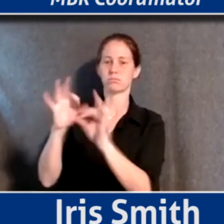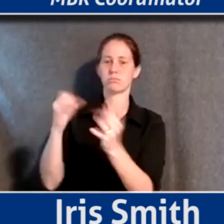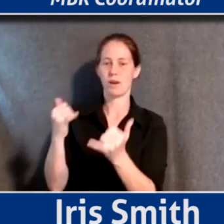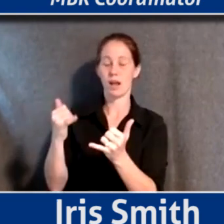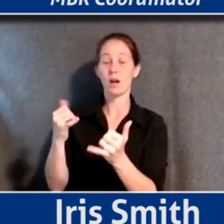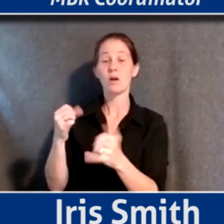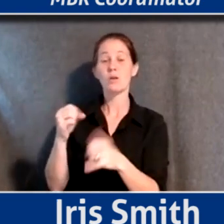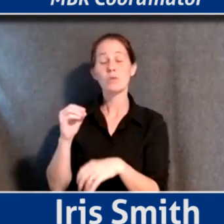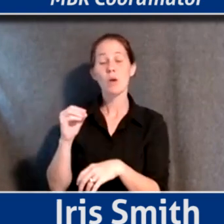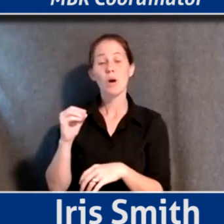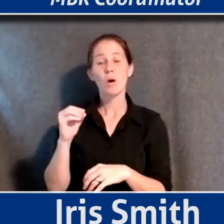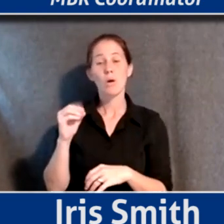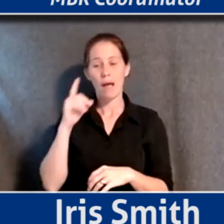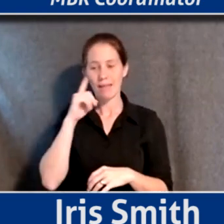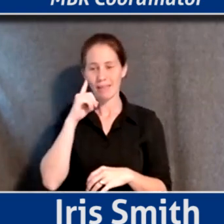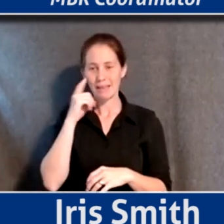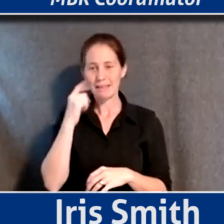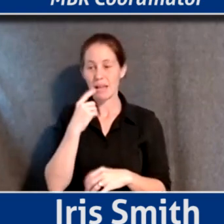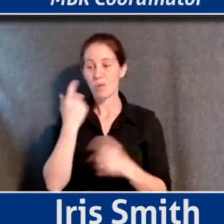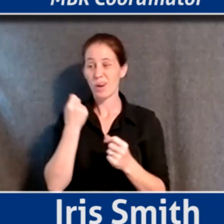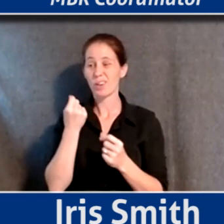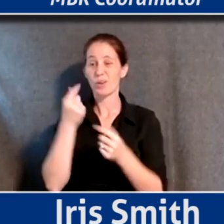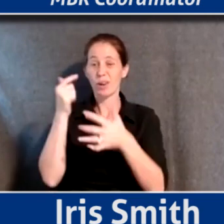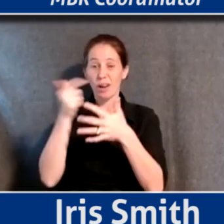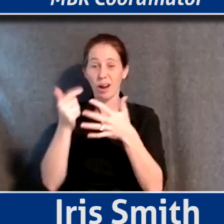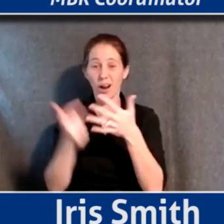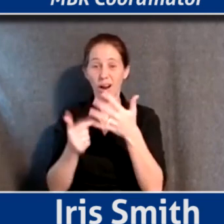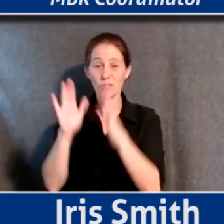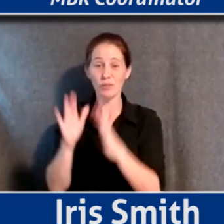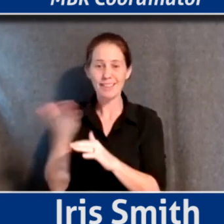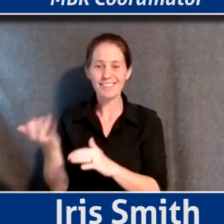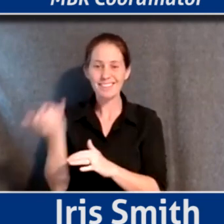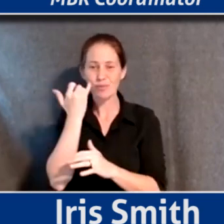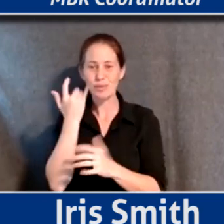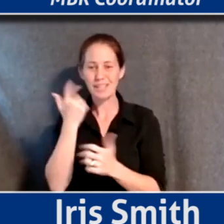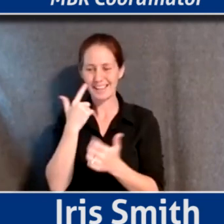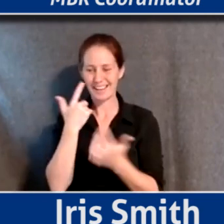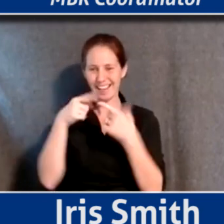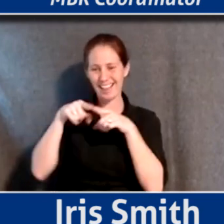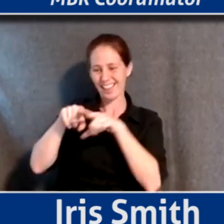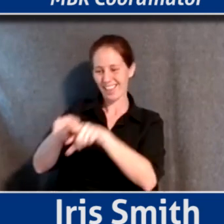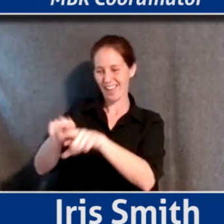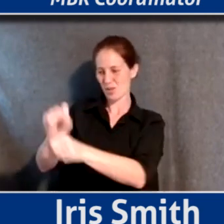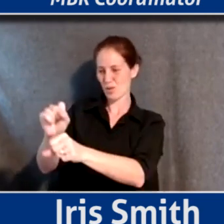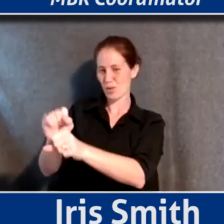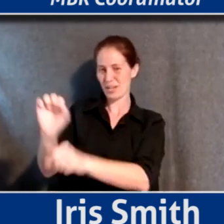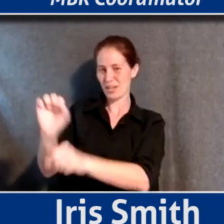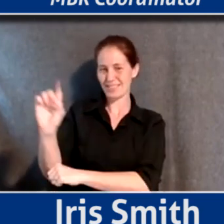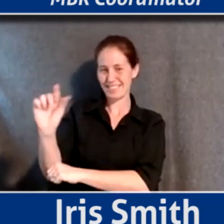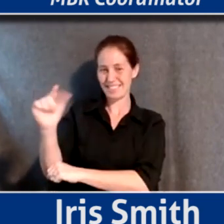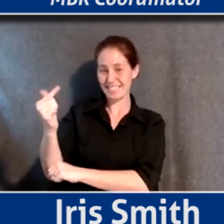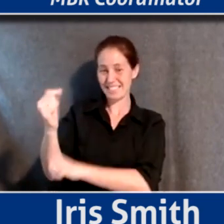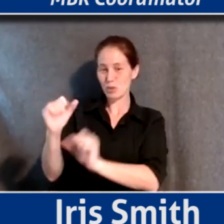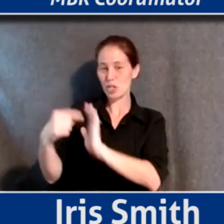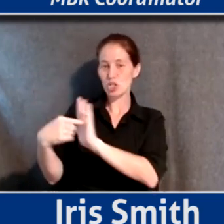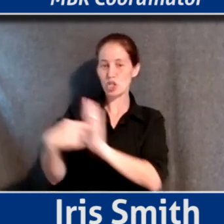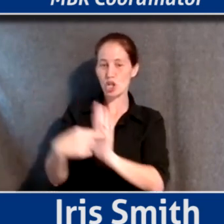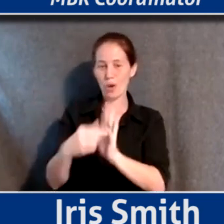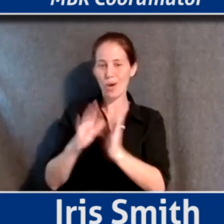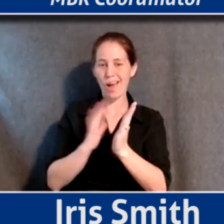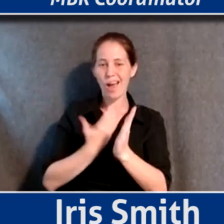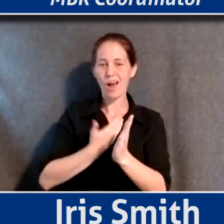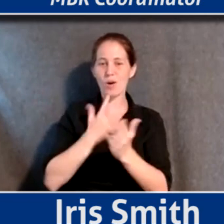So I think instead of saying, we're doing all of these great things, if we can all sort of align our work with that, then we can show what we prioritize